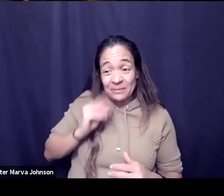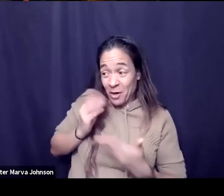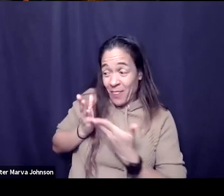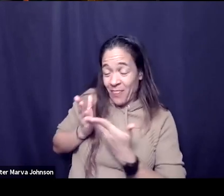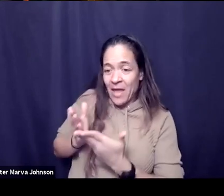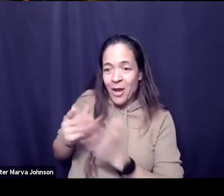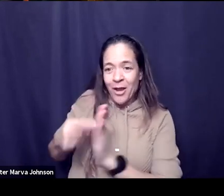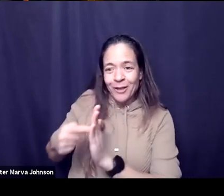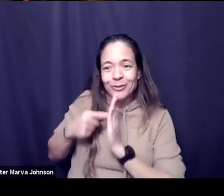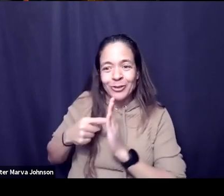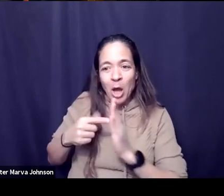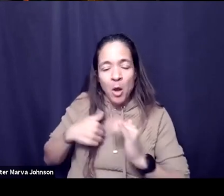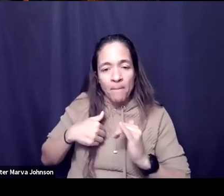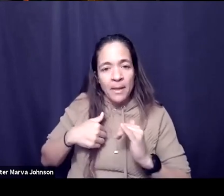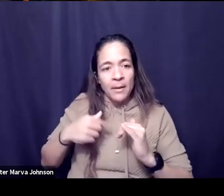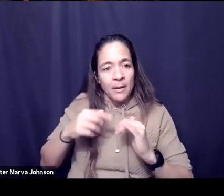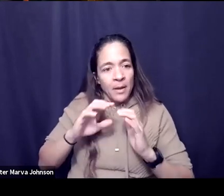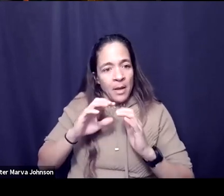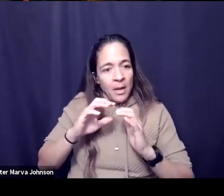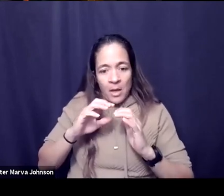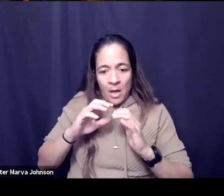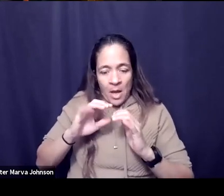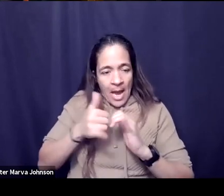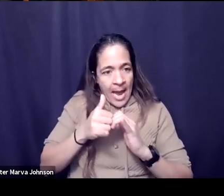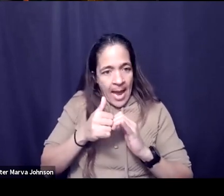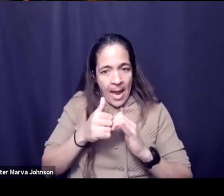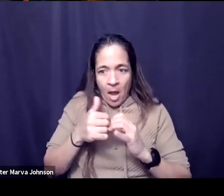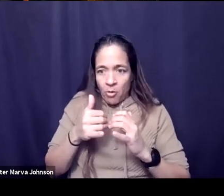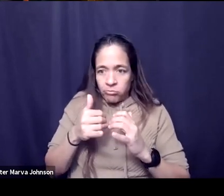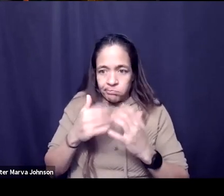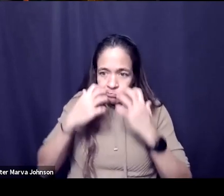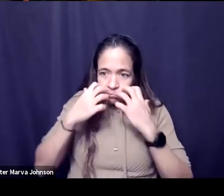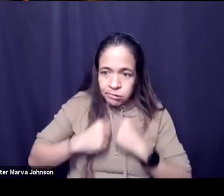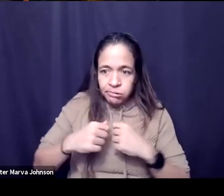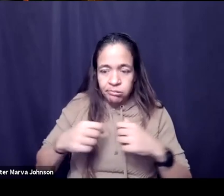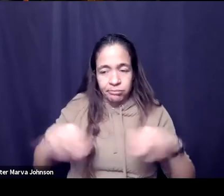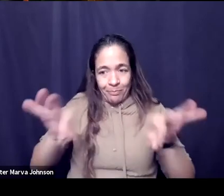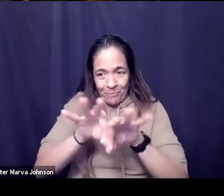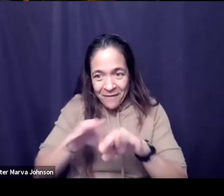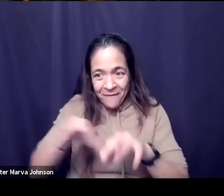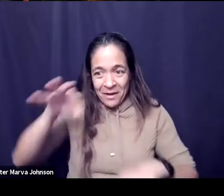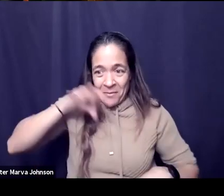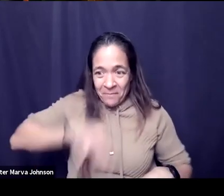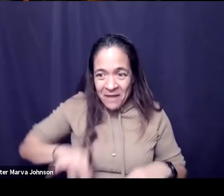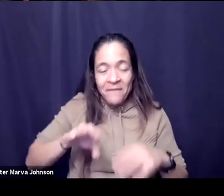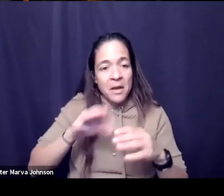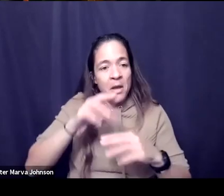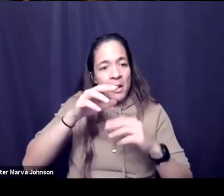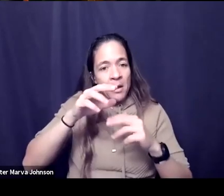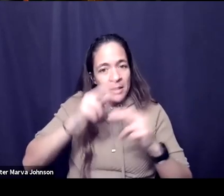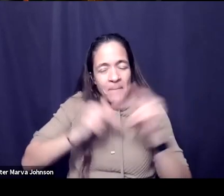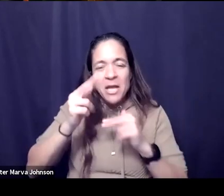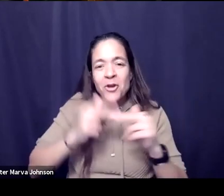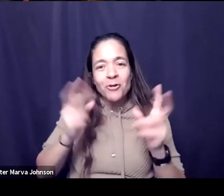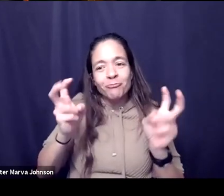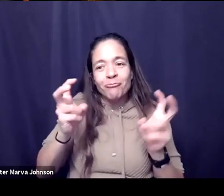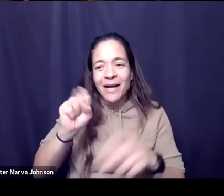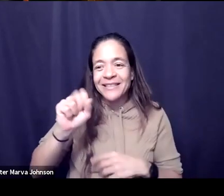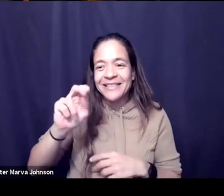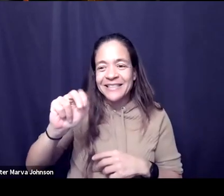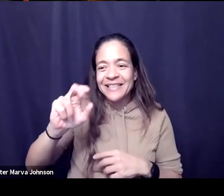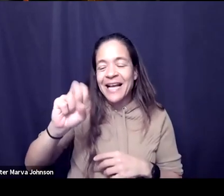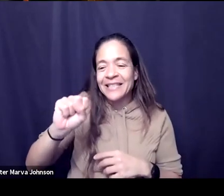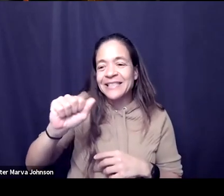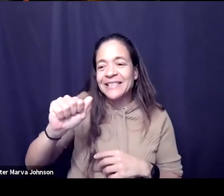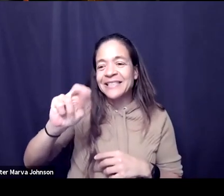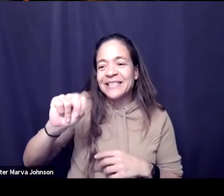of the the power of building a sandbox for other people just to enable them to do more of what they wanted to do um i got to